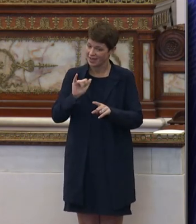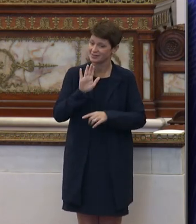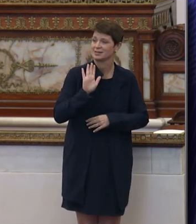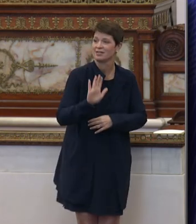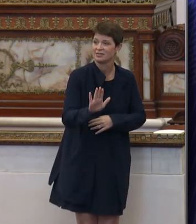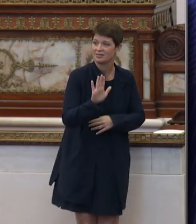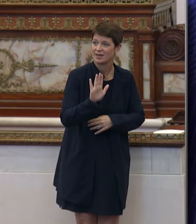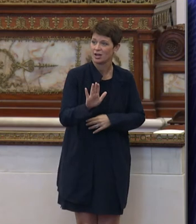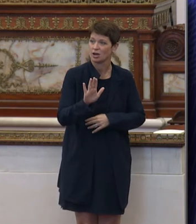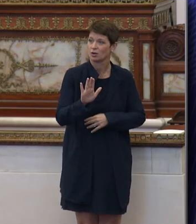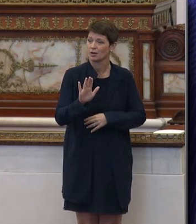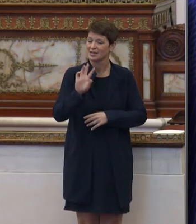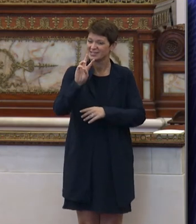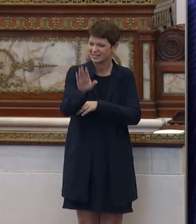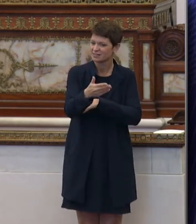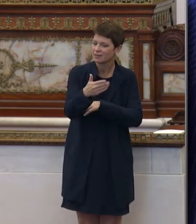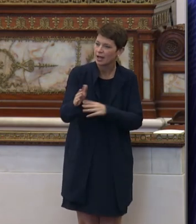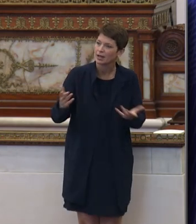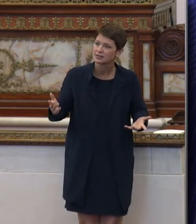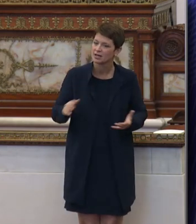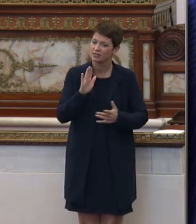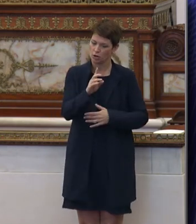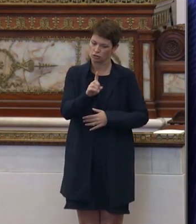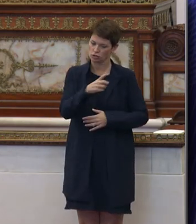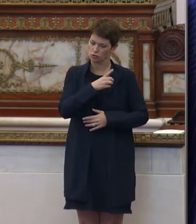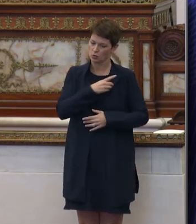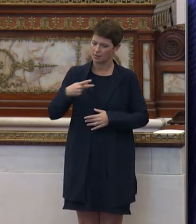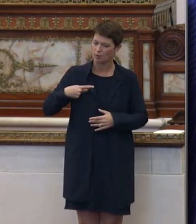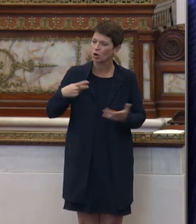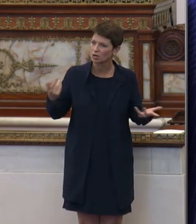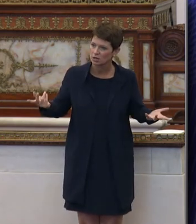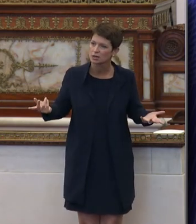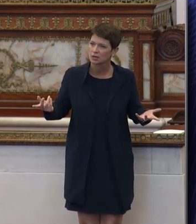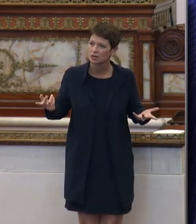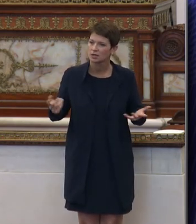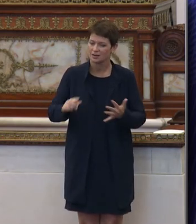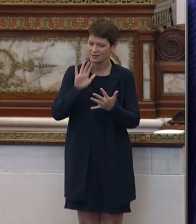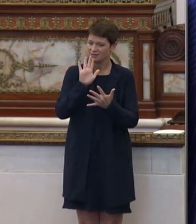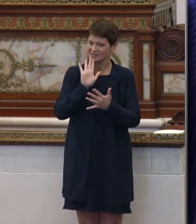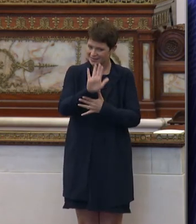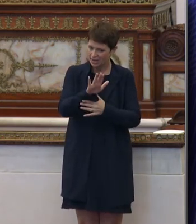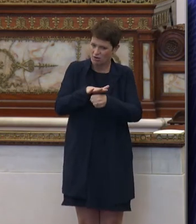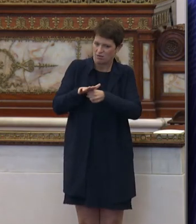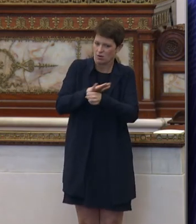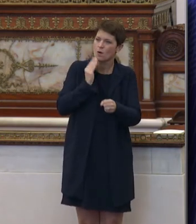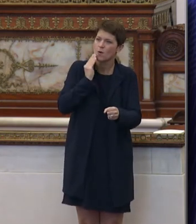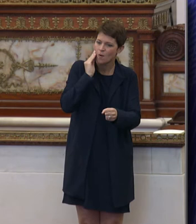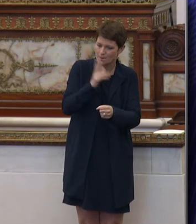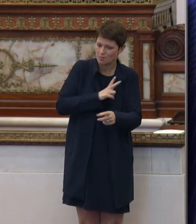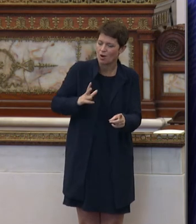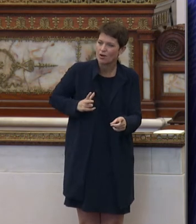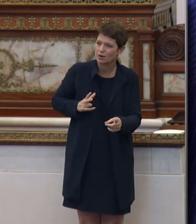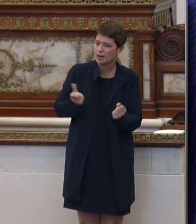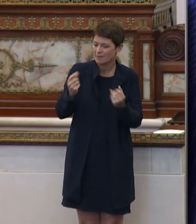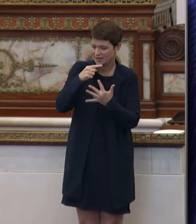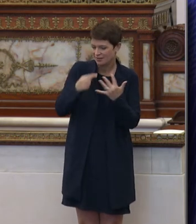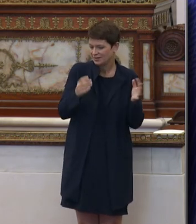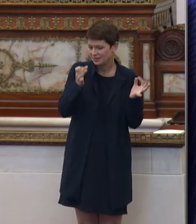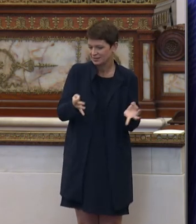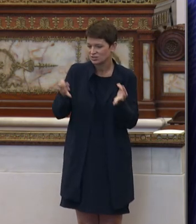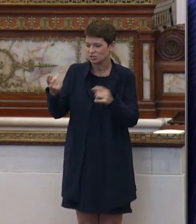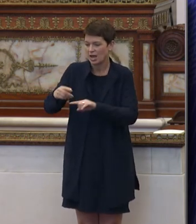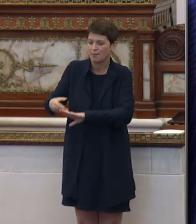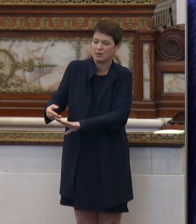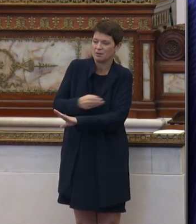their, you know, Six Flags. That is their Dorney Park. That is those types of things. And so I know a lot of these decisions were made